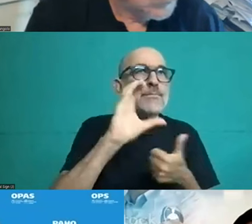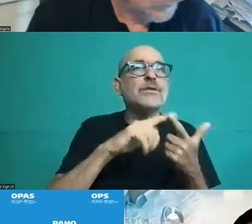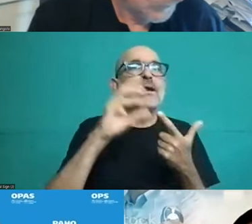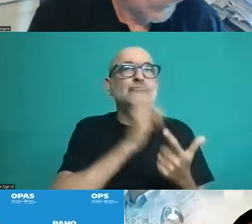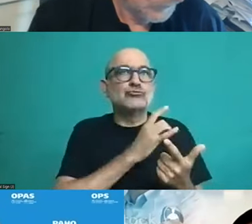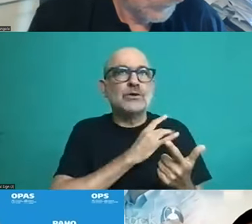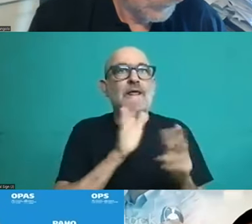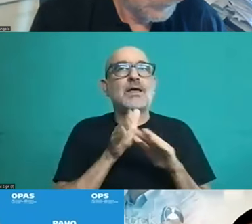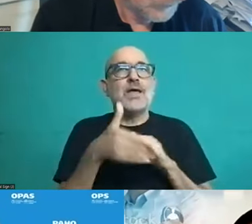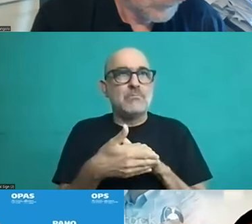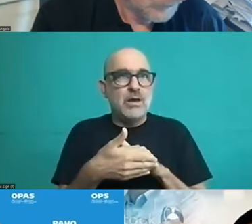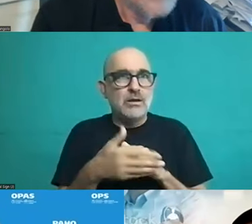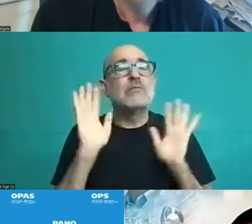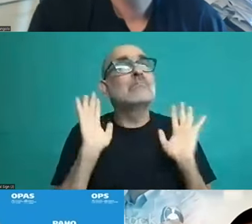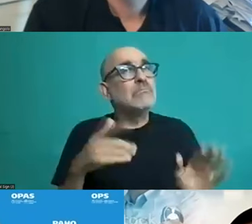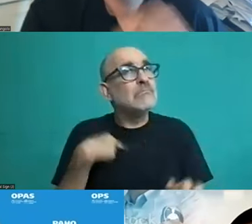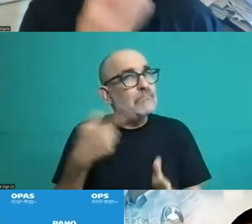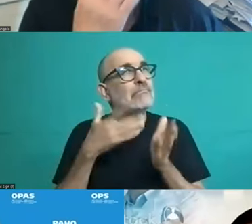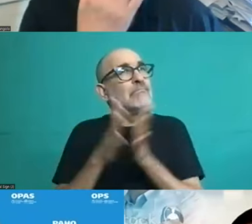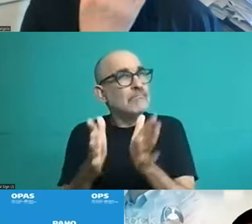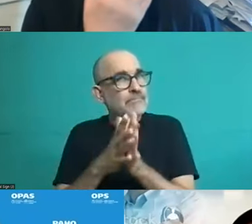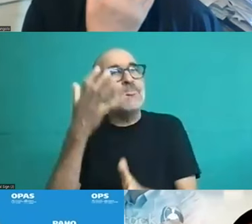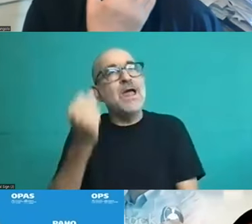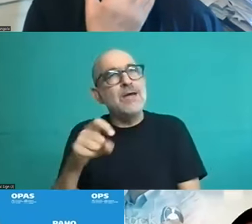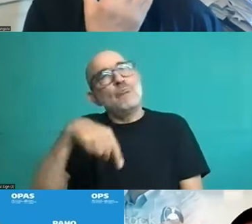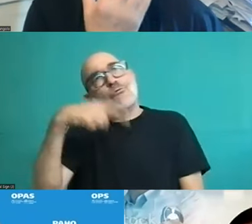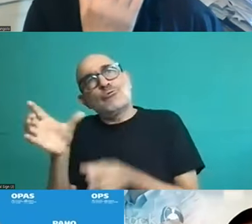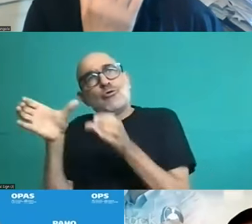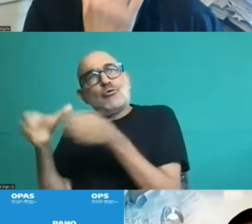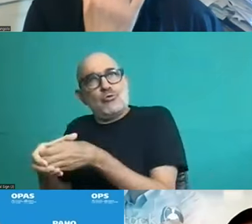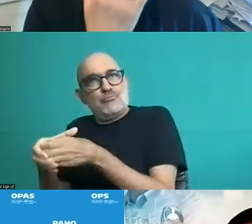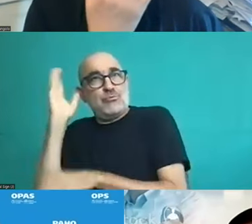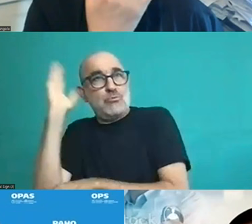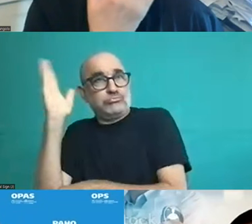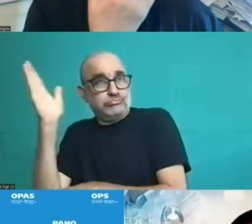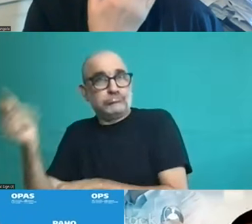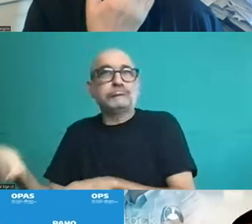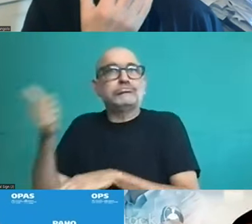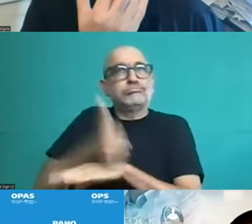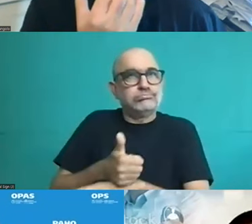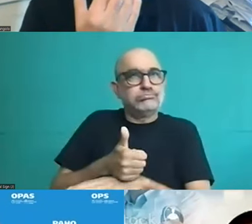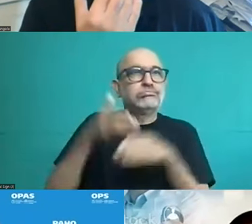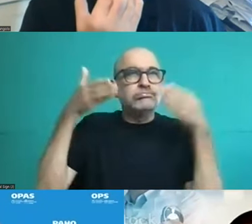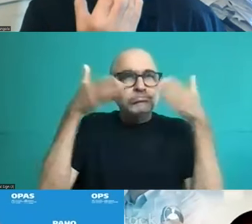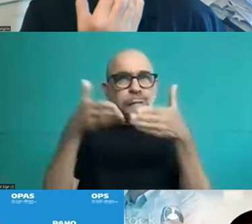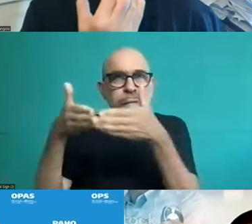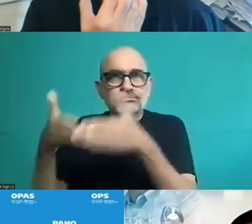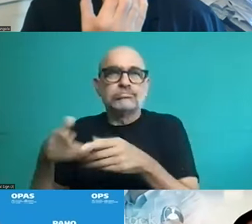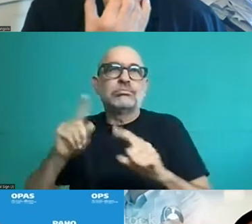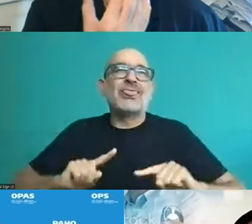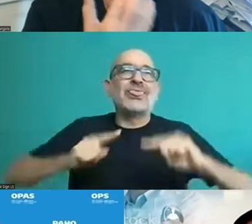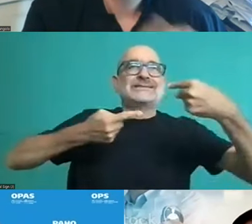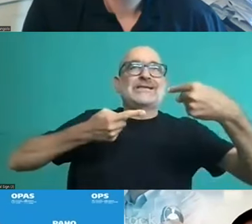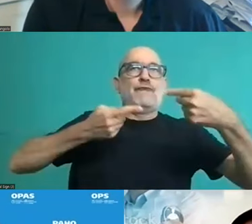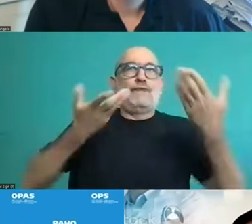team of the panelists who will be sharing with us their perceptions about the present challenges